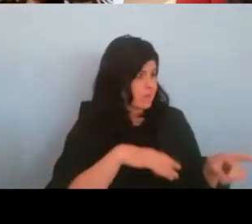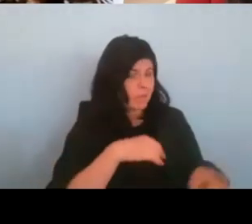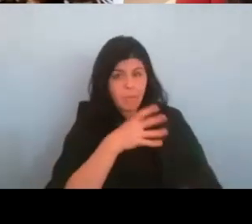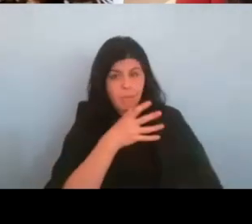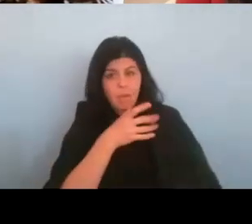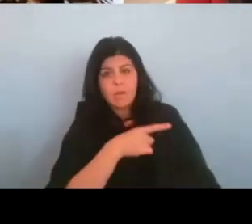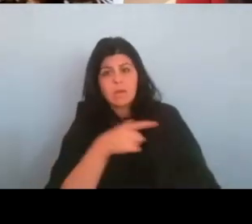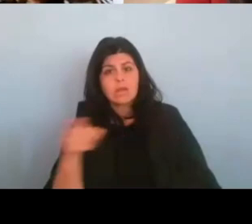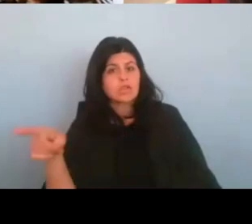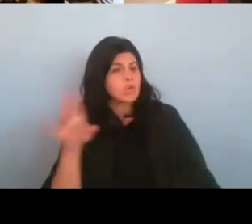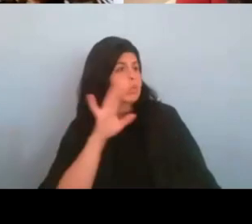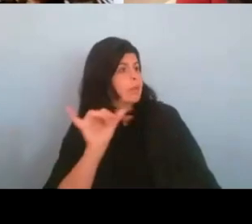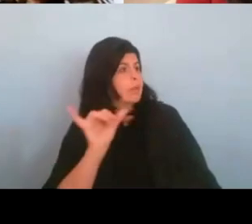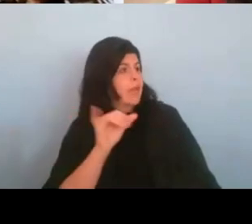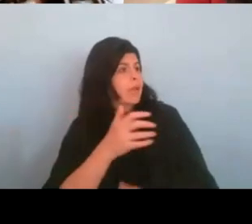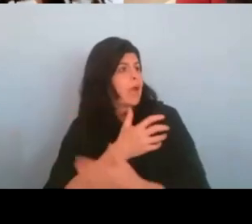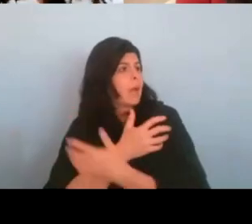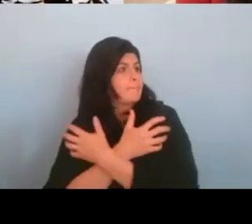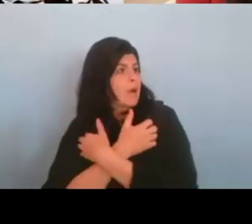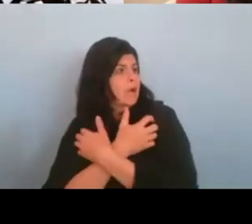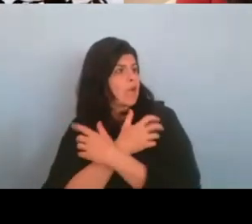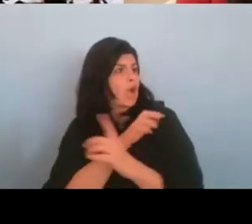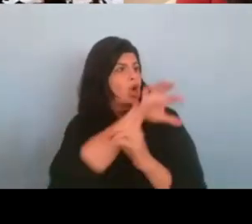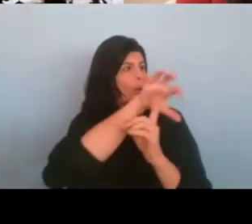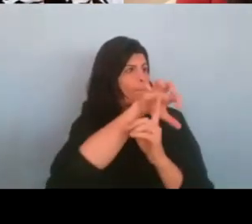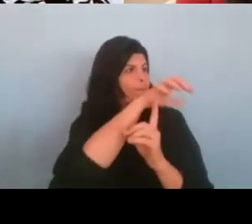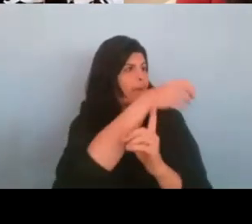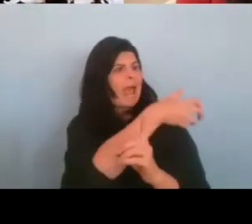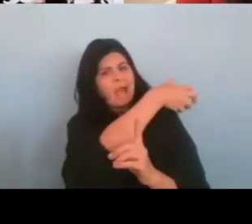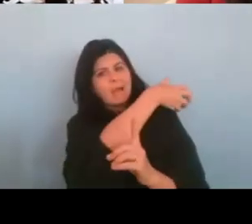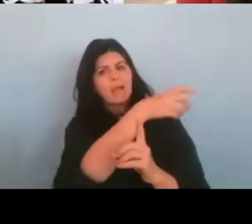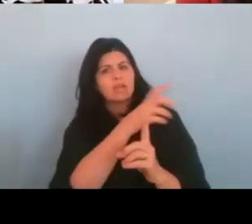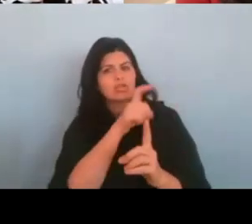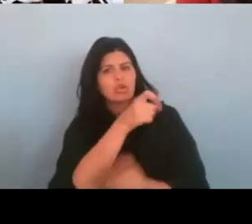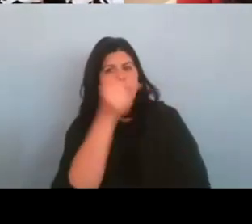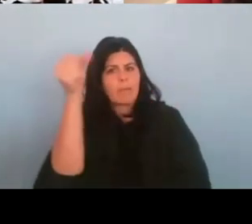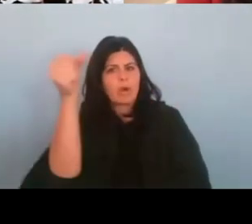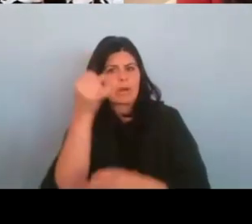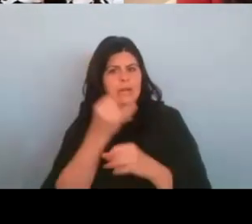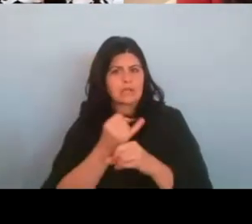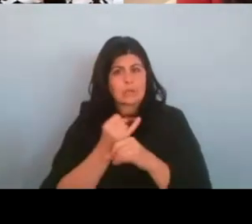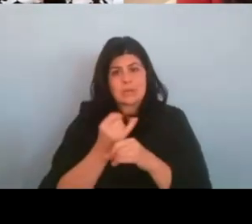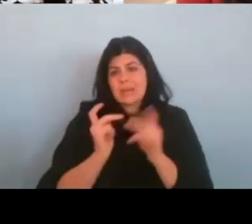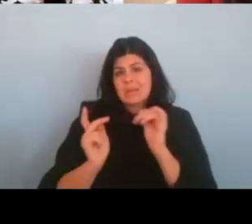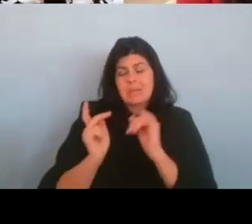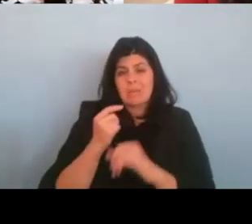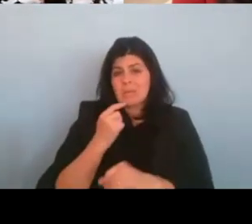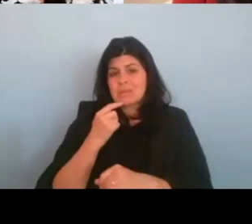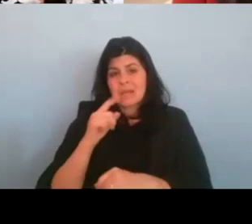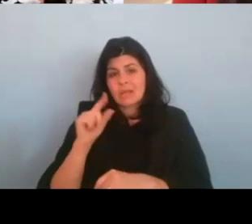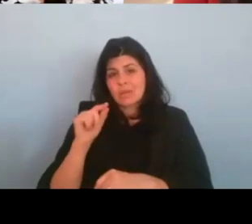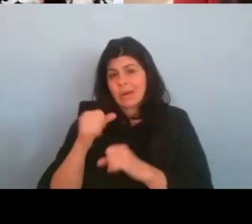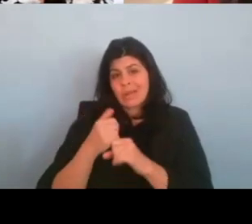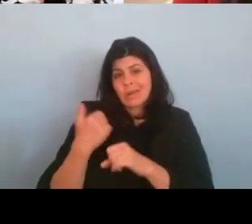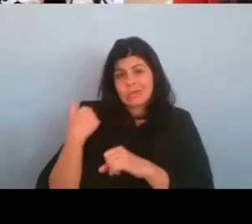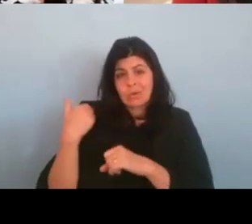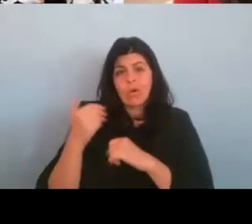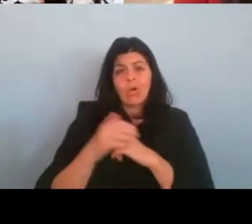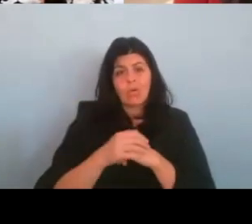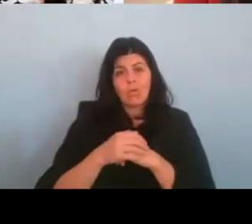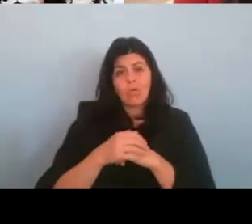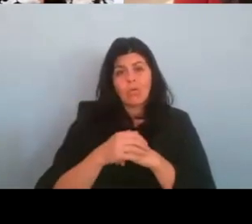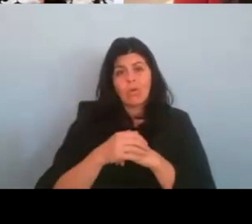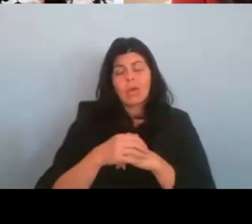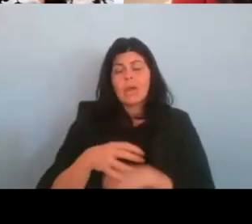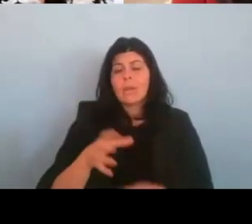and that she should just be institutionalized. So this is what people said 20 plus years ago. And my